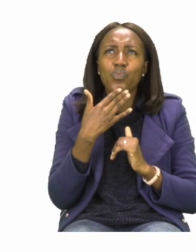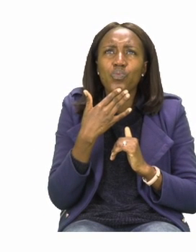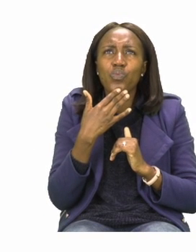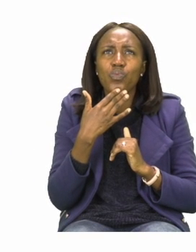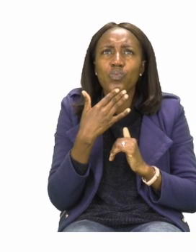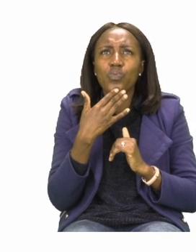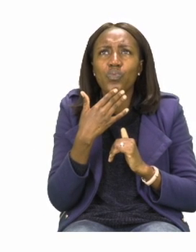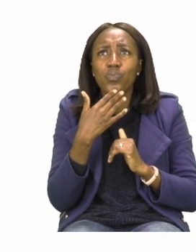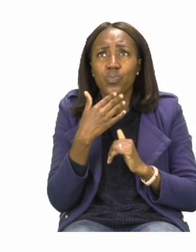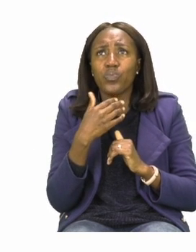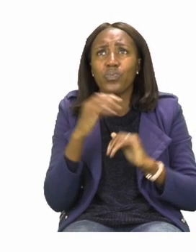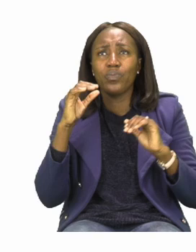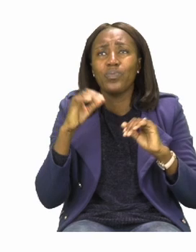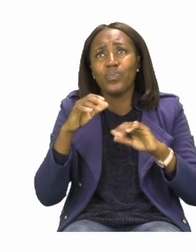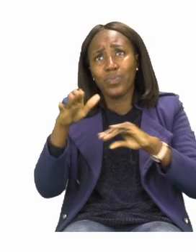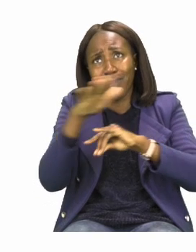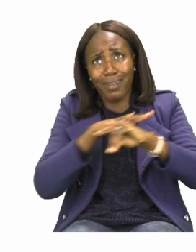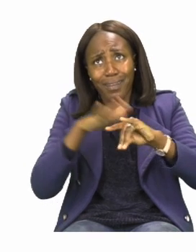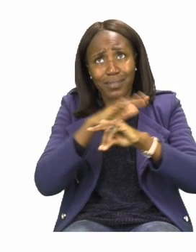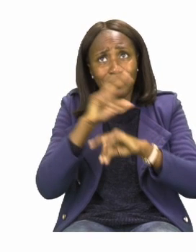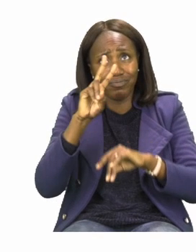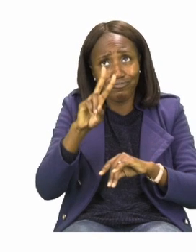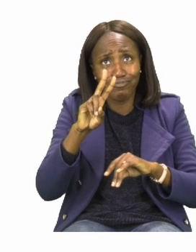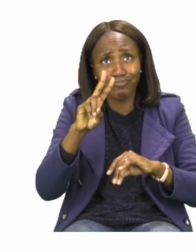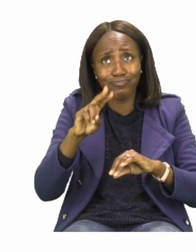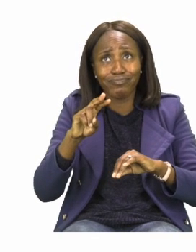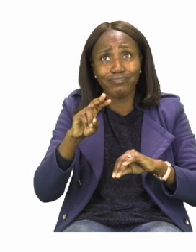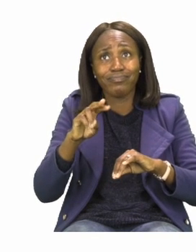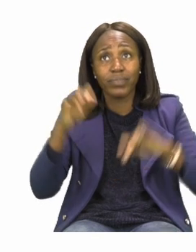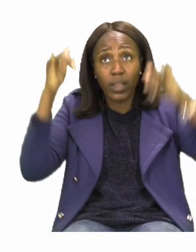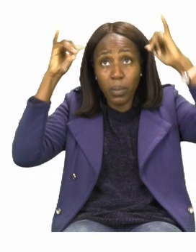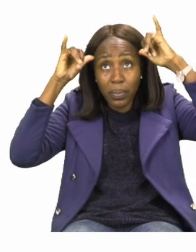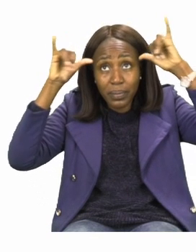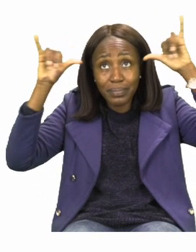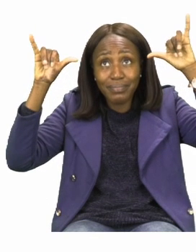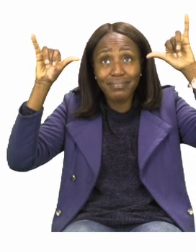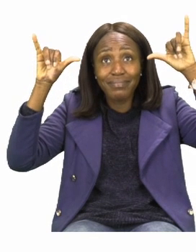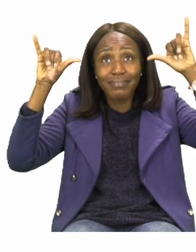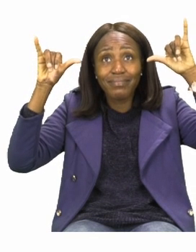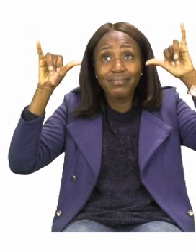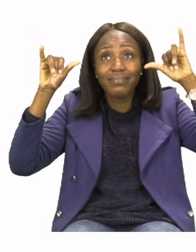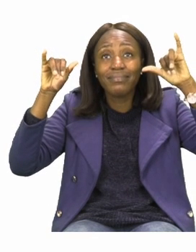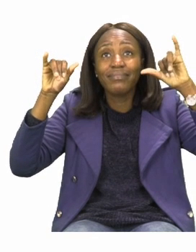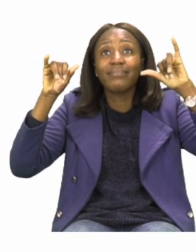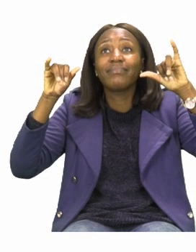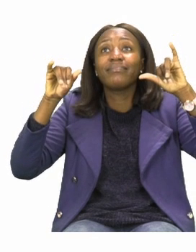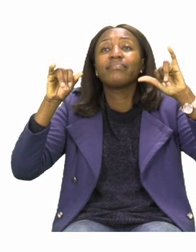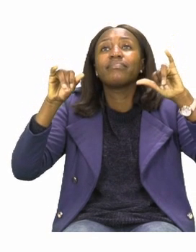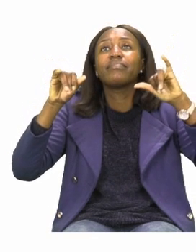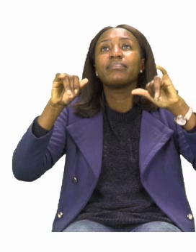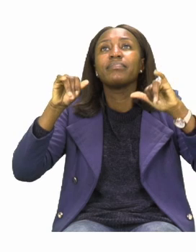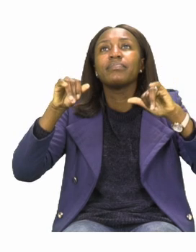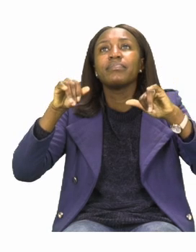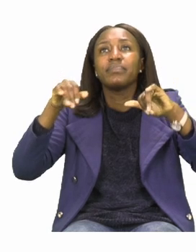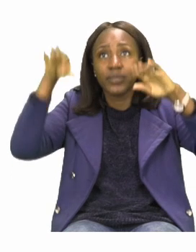have two animals in the boat. We have a cow and a donkey.